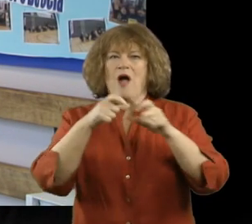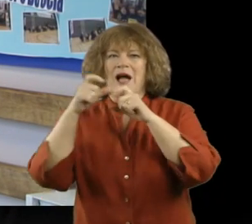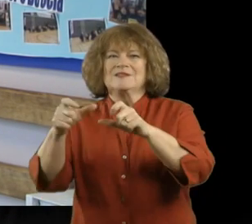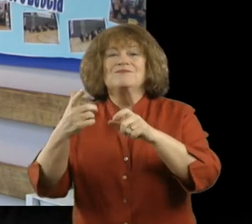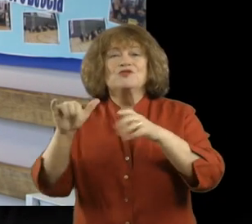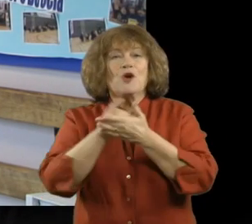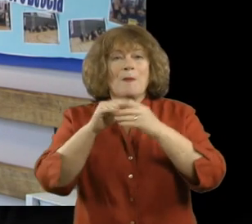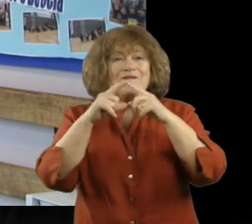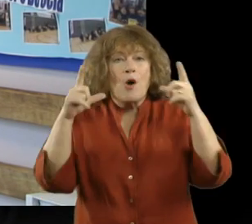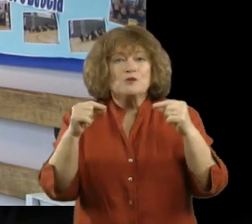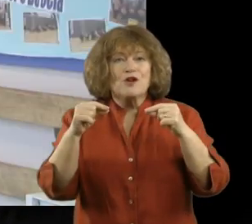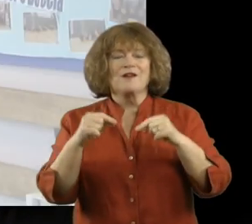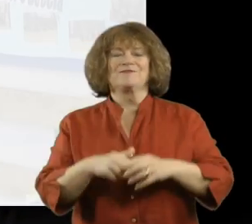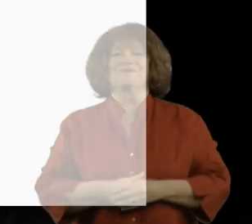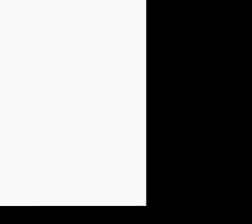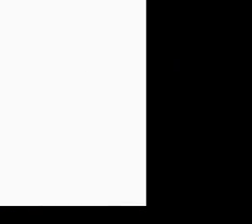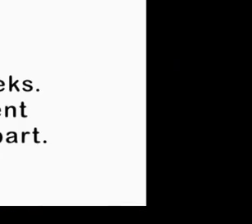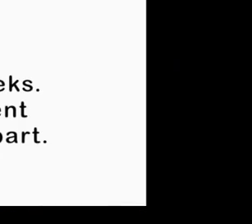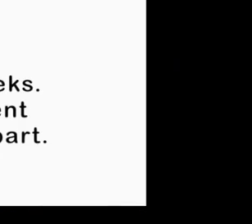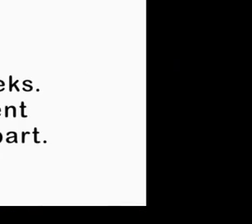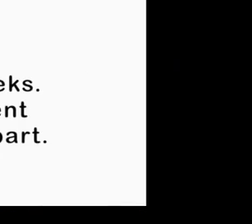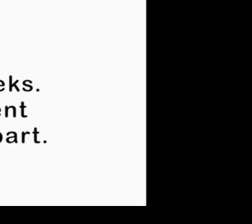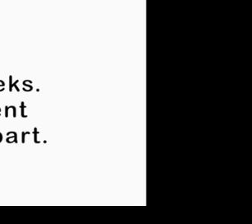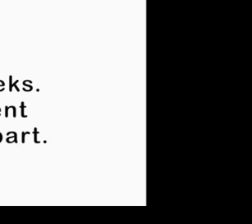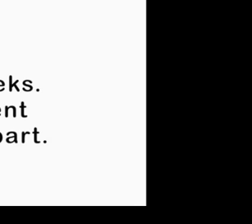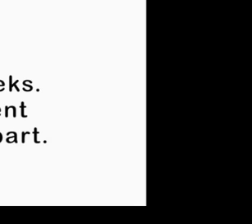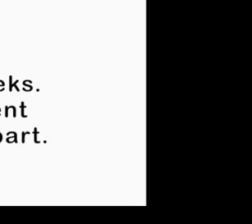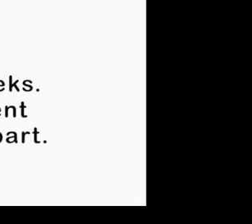vouchers in an all-stool assembly. . .